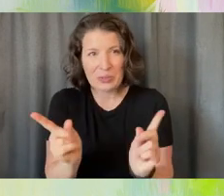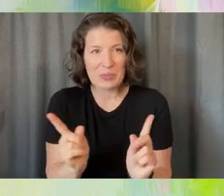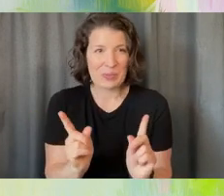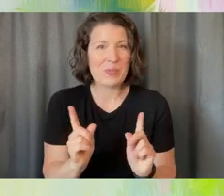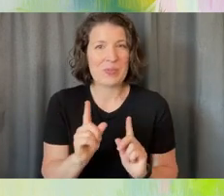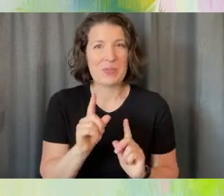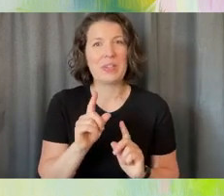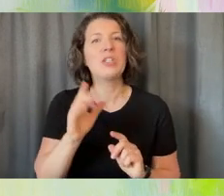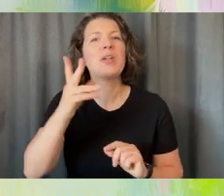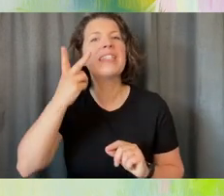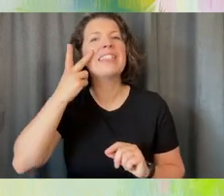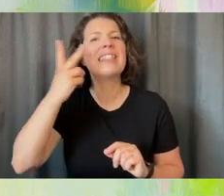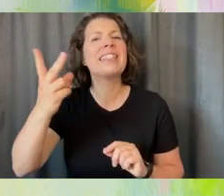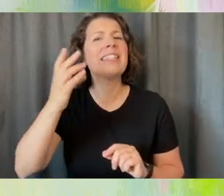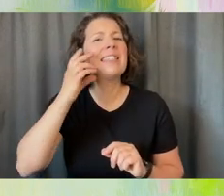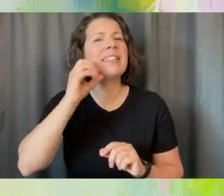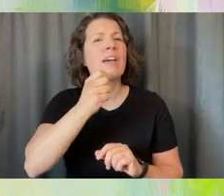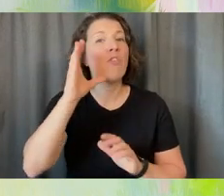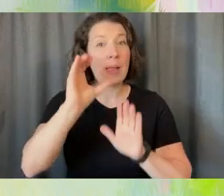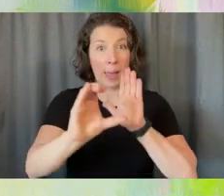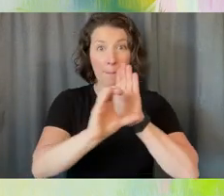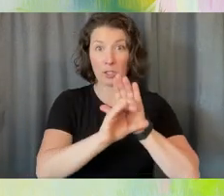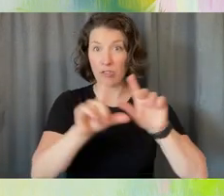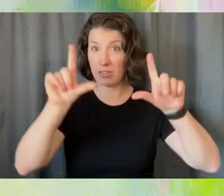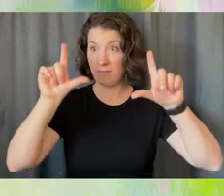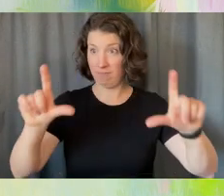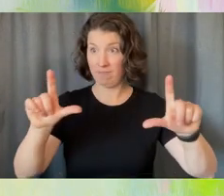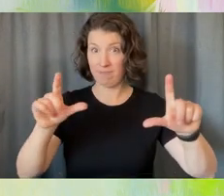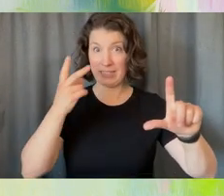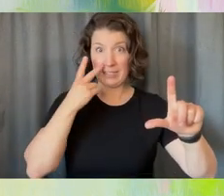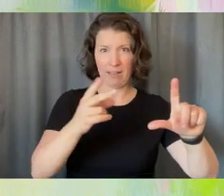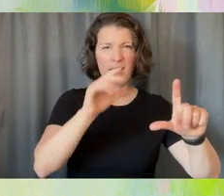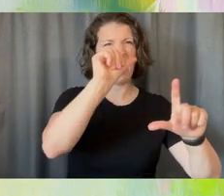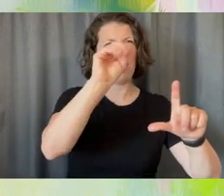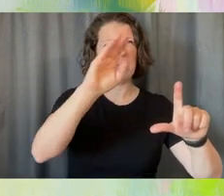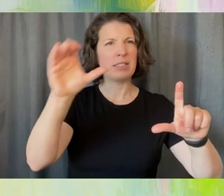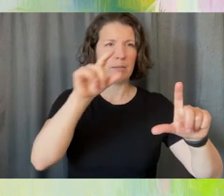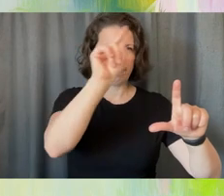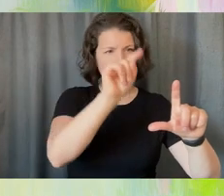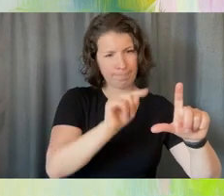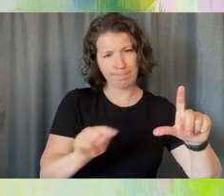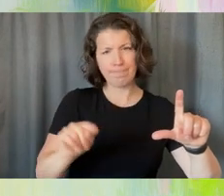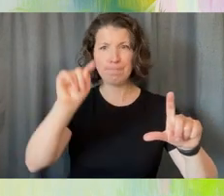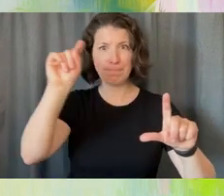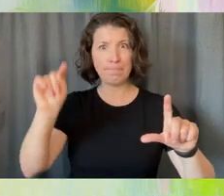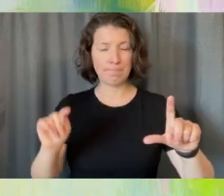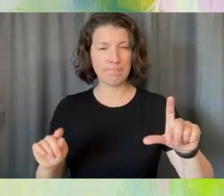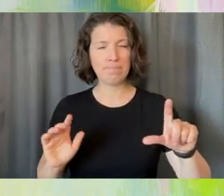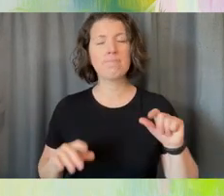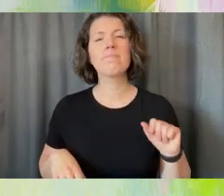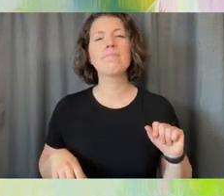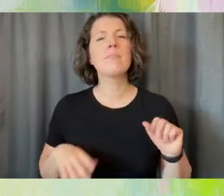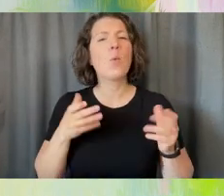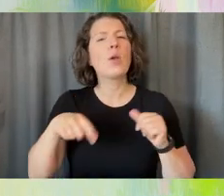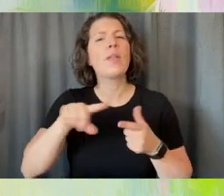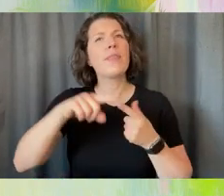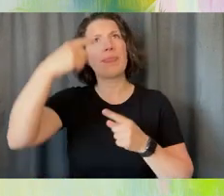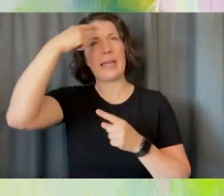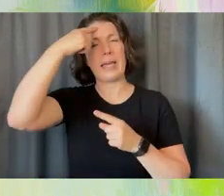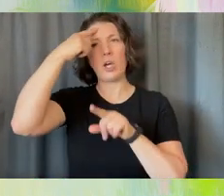you'll see several images, all in alphabetical order. And I want you to think about which picture